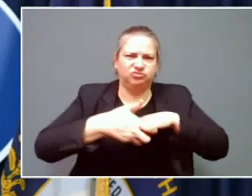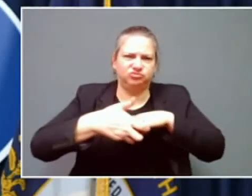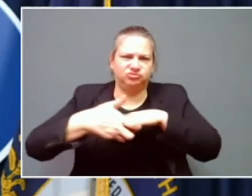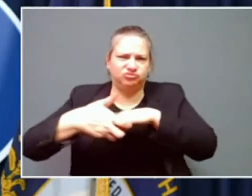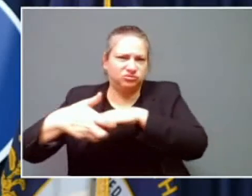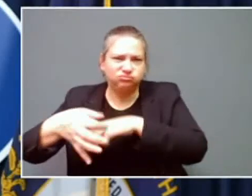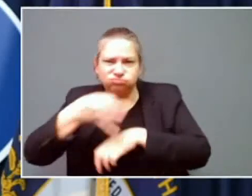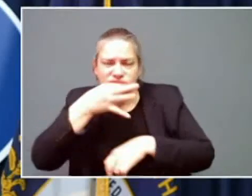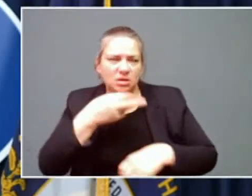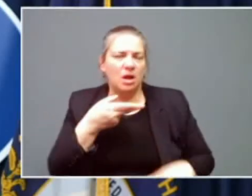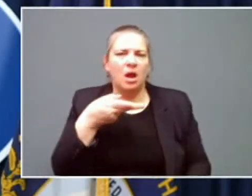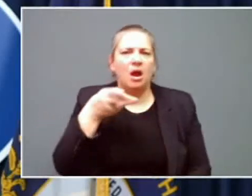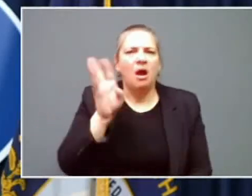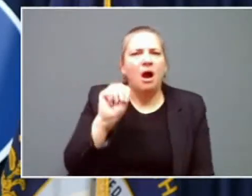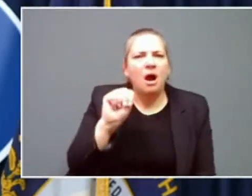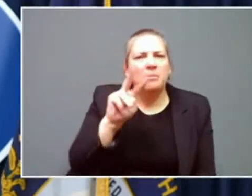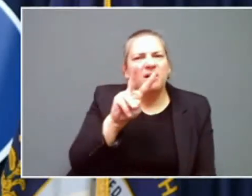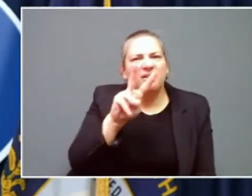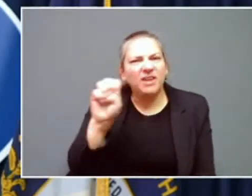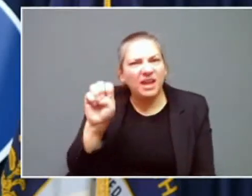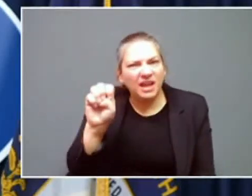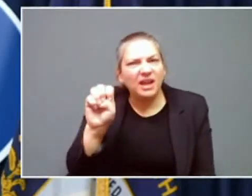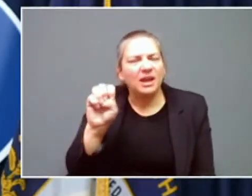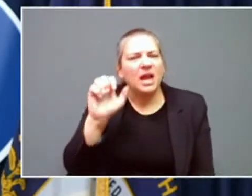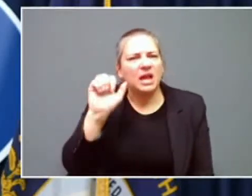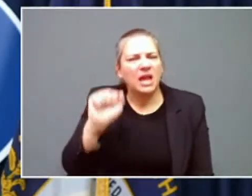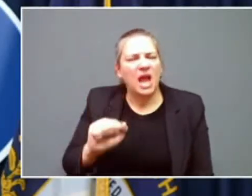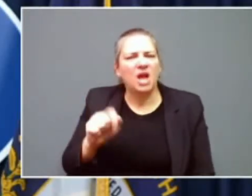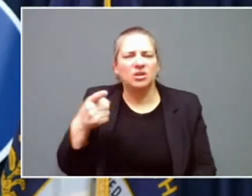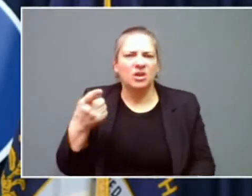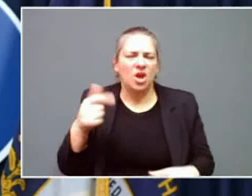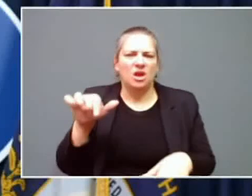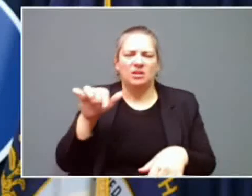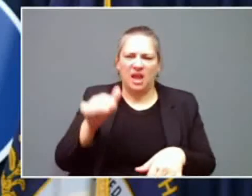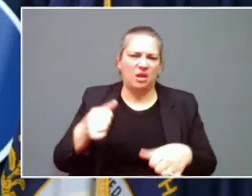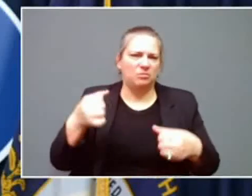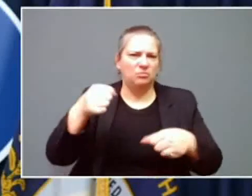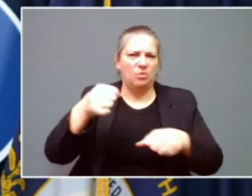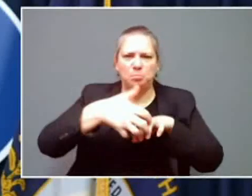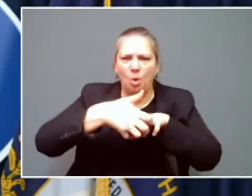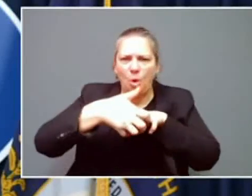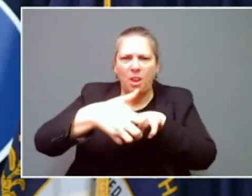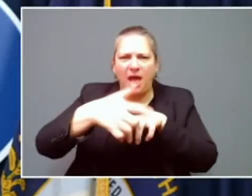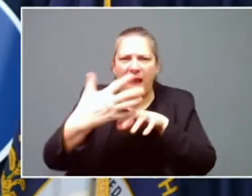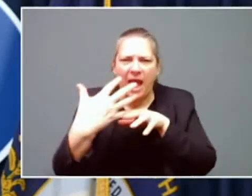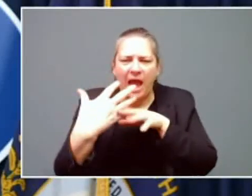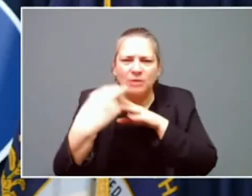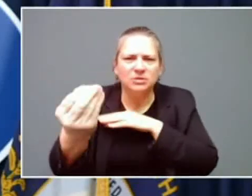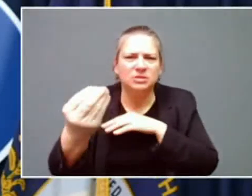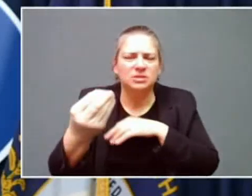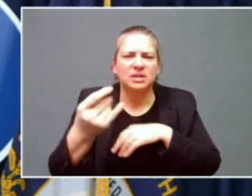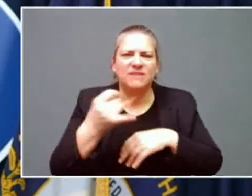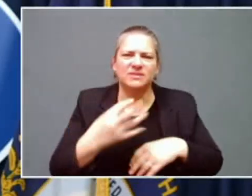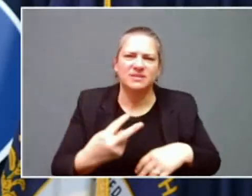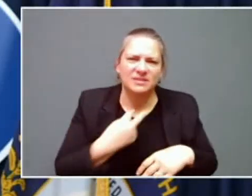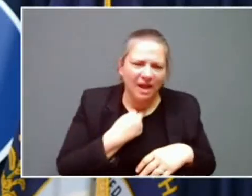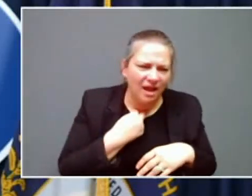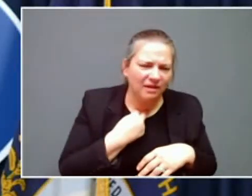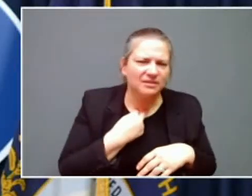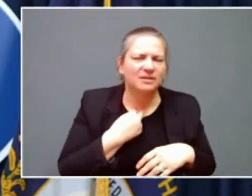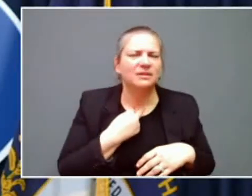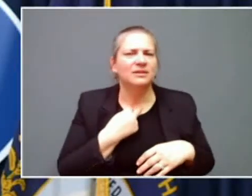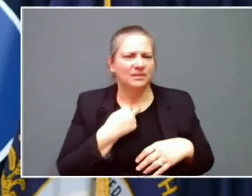as well. It's a high-wheeled vehicle that it's capable of pulling people out of stuck positions as well.